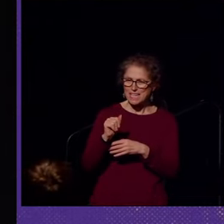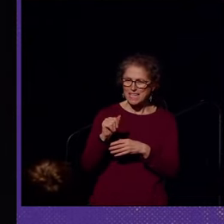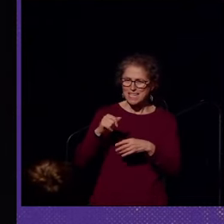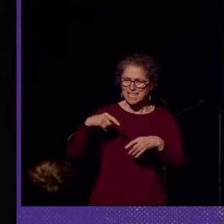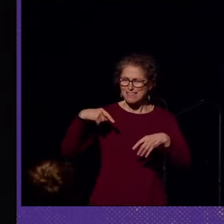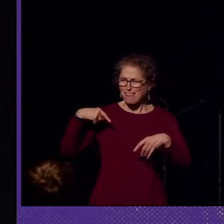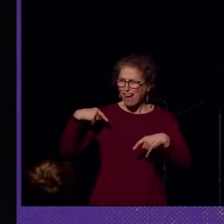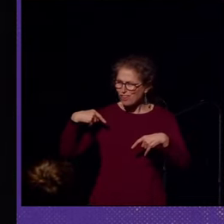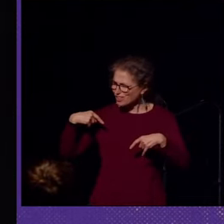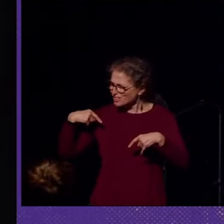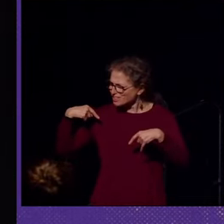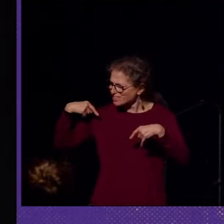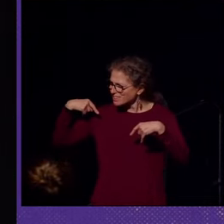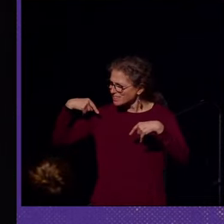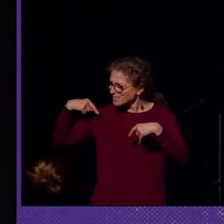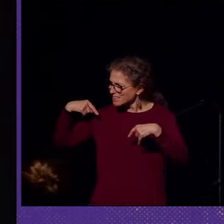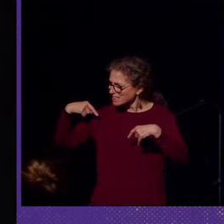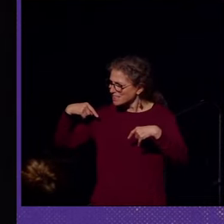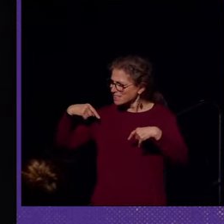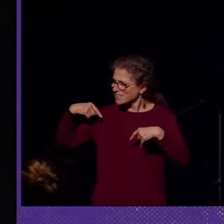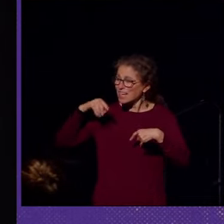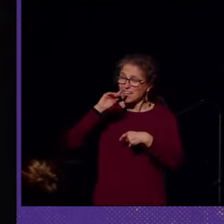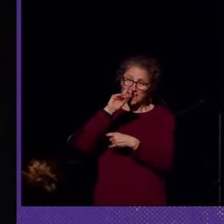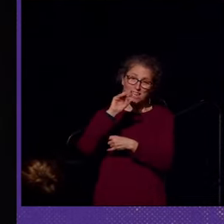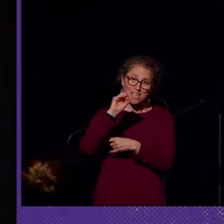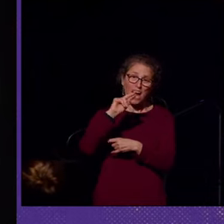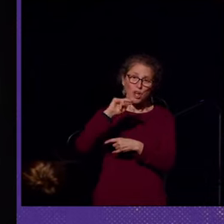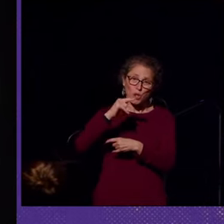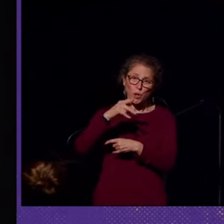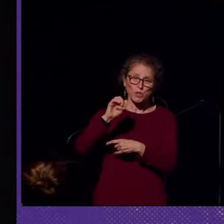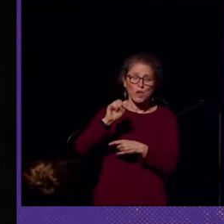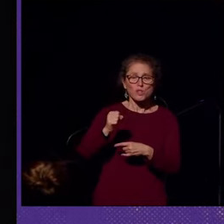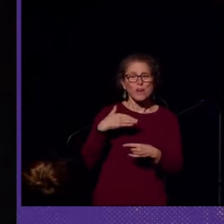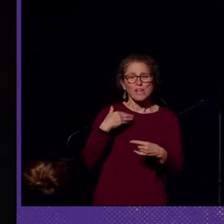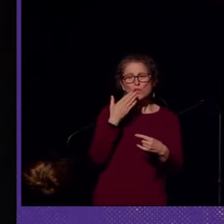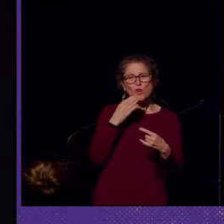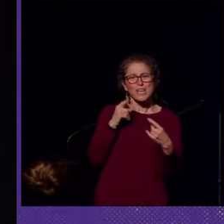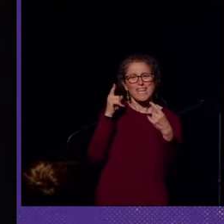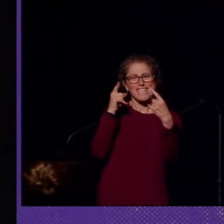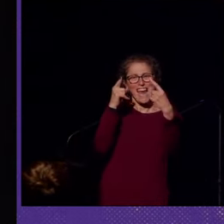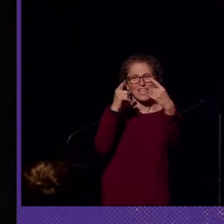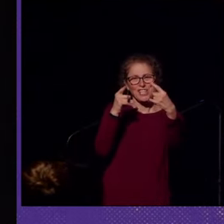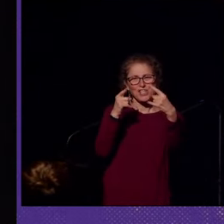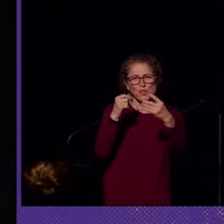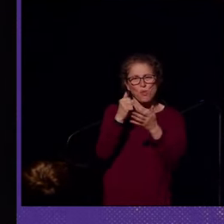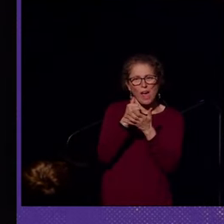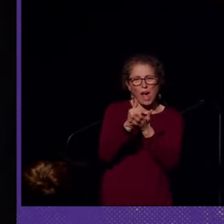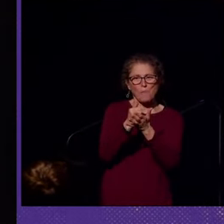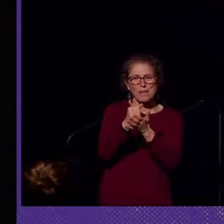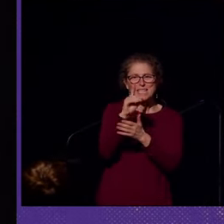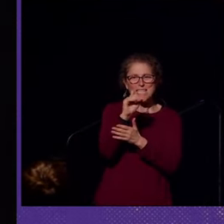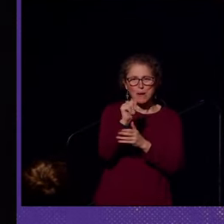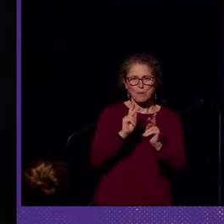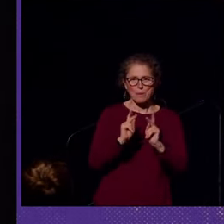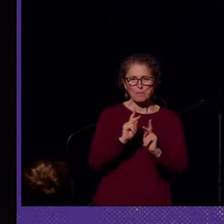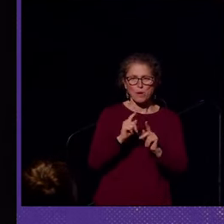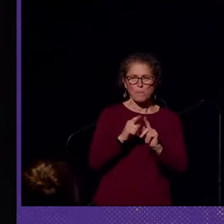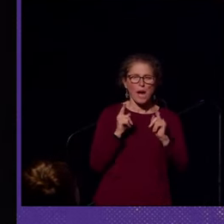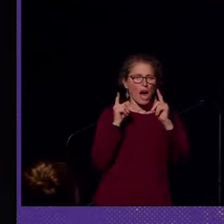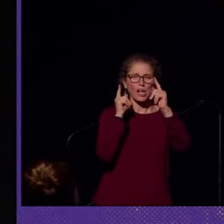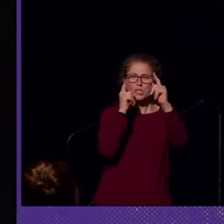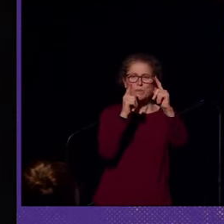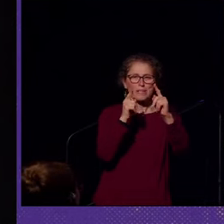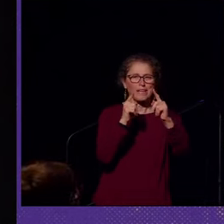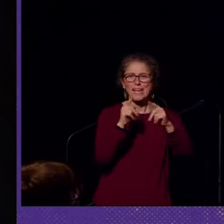It is something that is created with good intentions to help disabled people, but it's ultimately